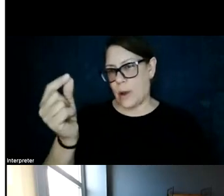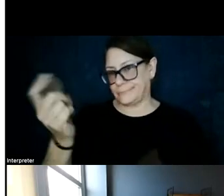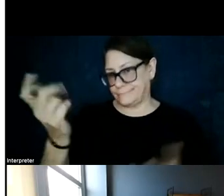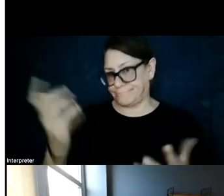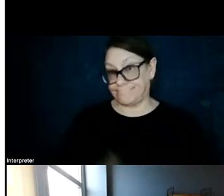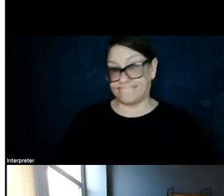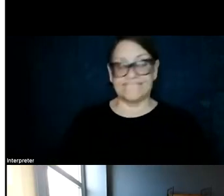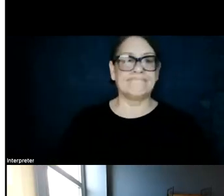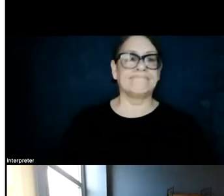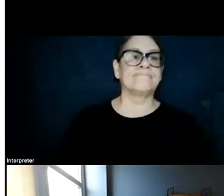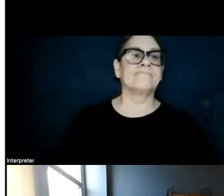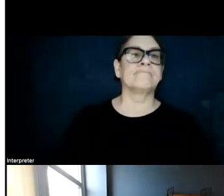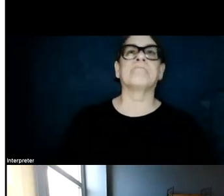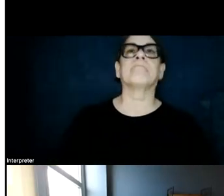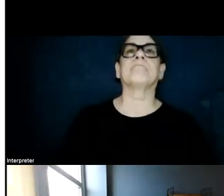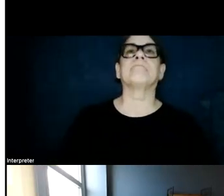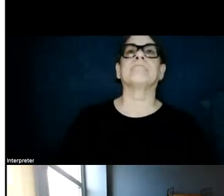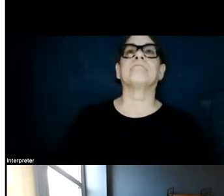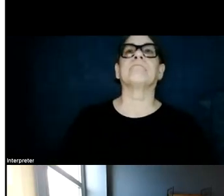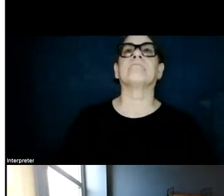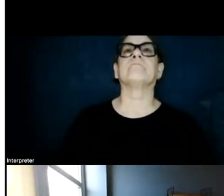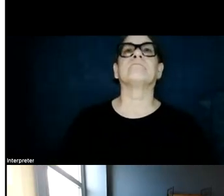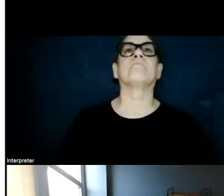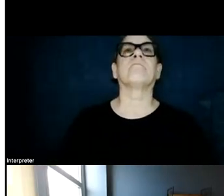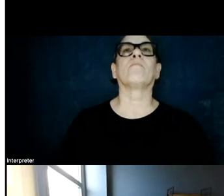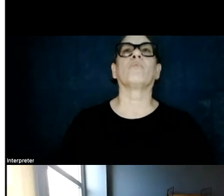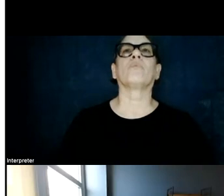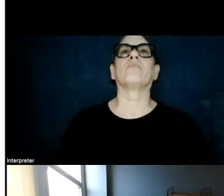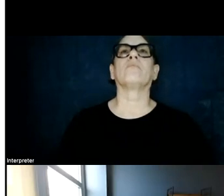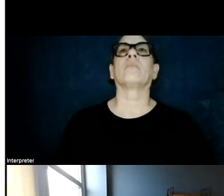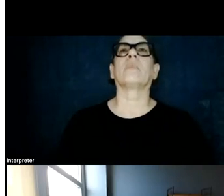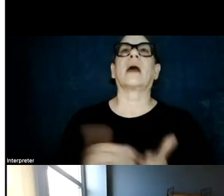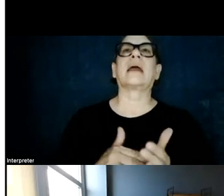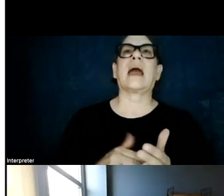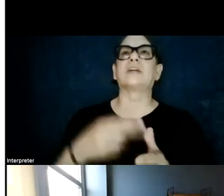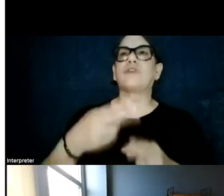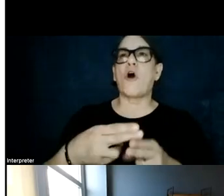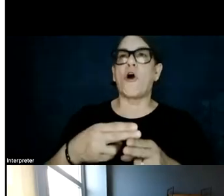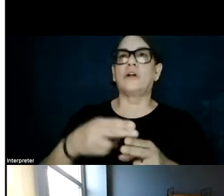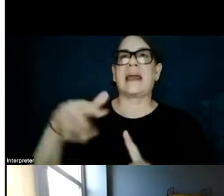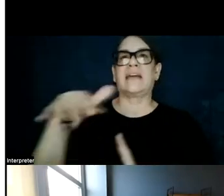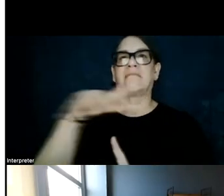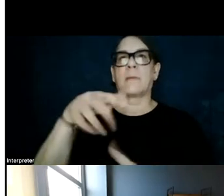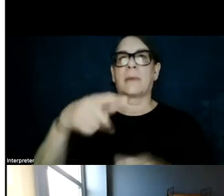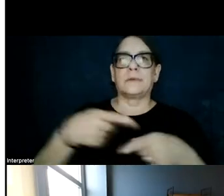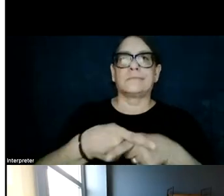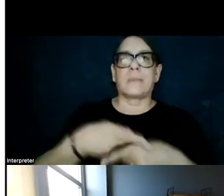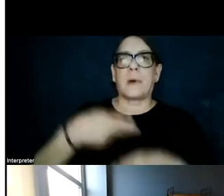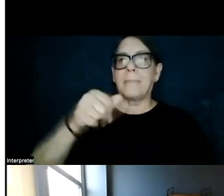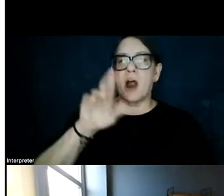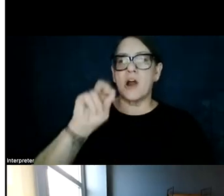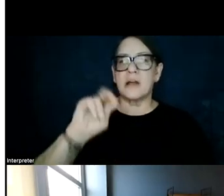it's potentially going. So it's been coined again, environmental paradox, green versus green,